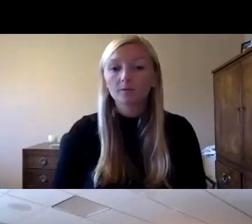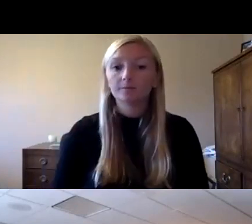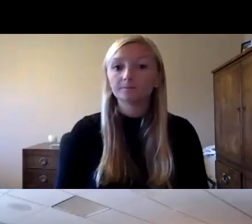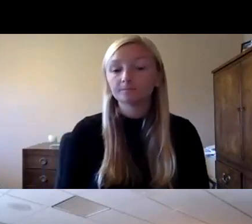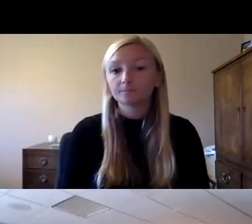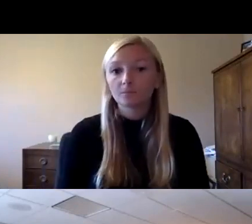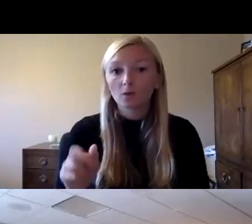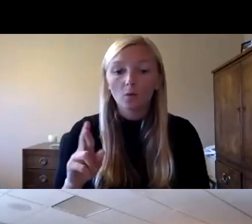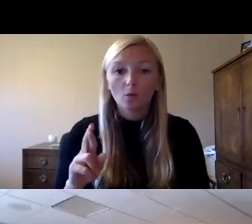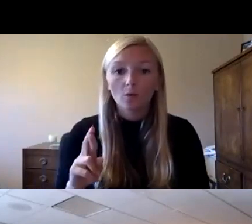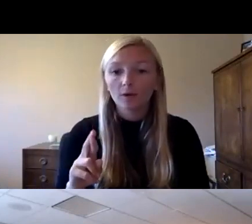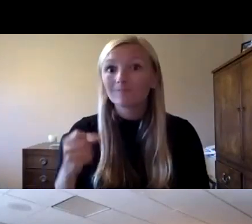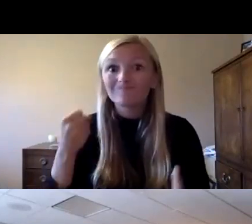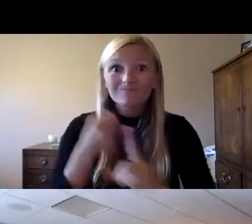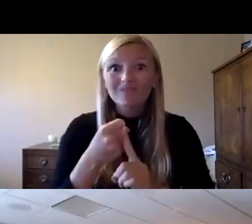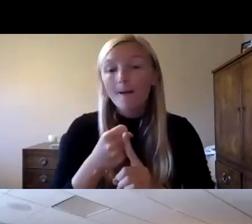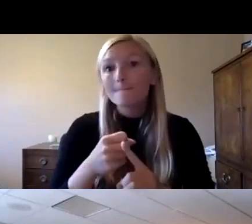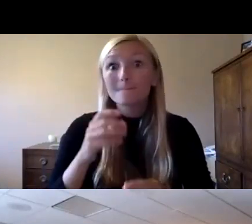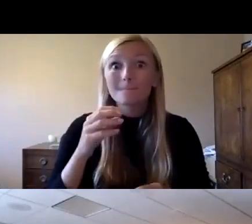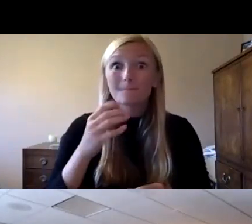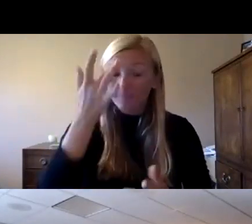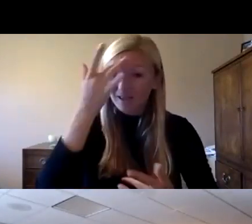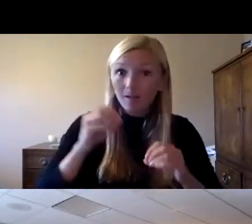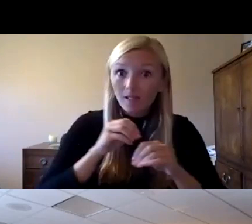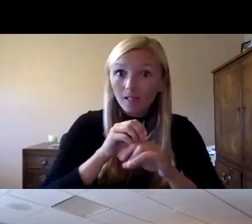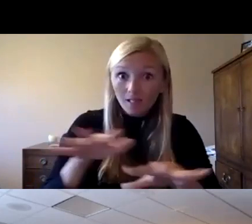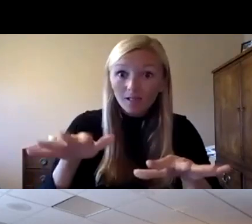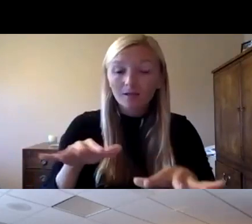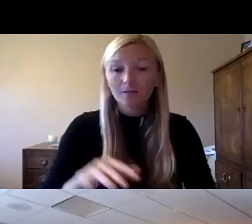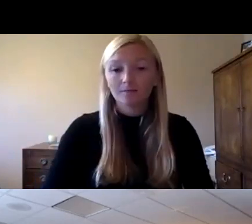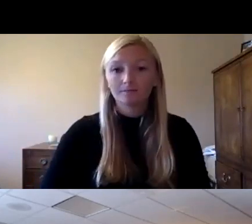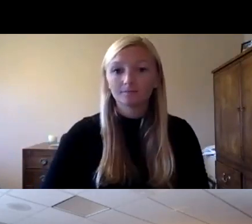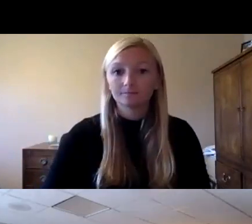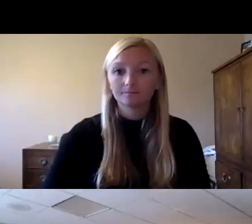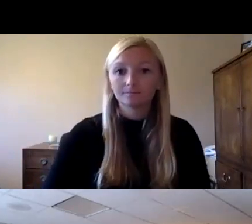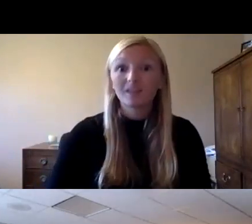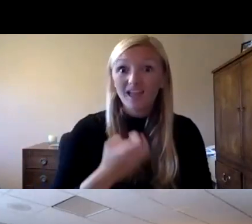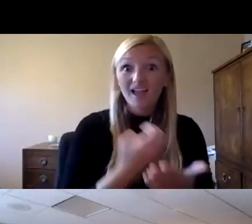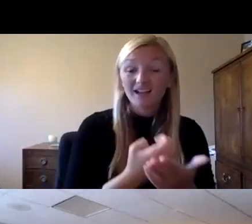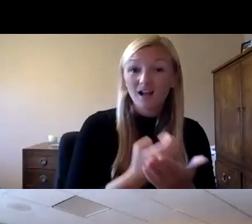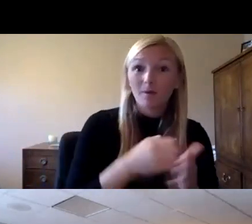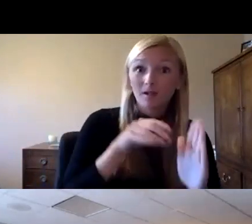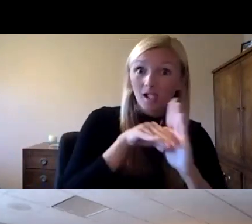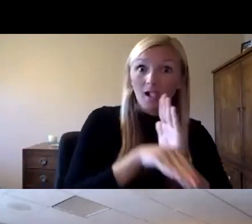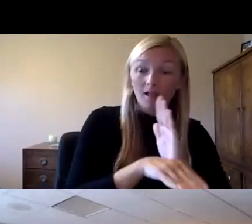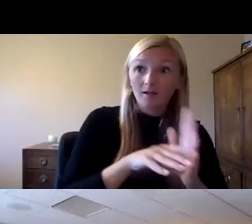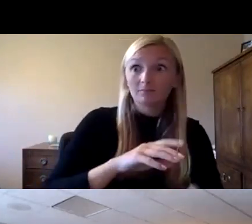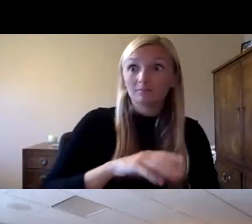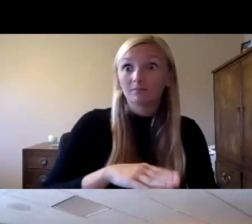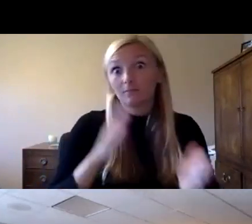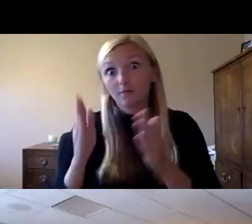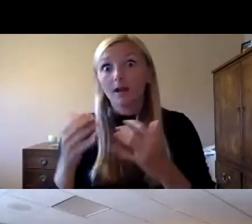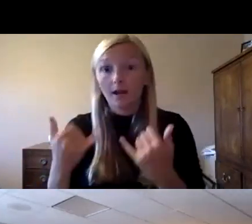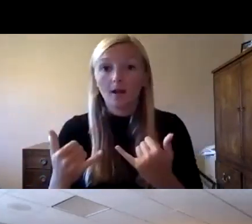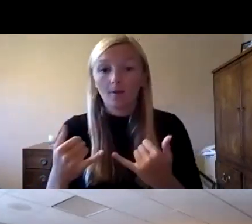are threats like pandemics this pandemic occurred 10 years after we had an economic crisis um so are pandemics going to be